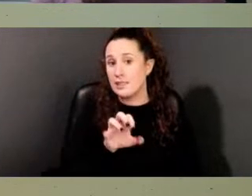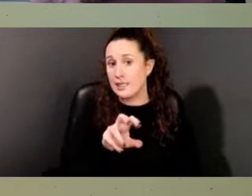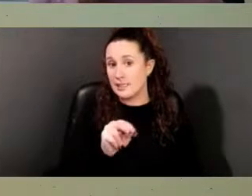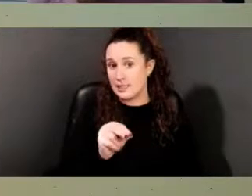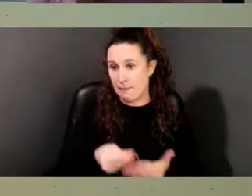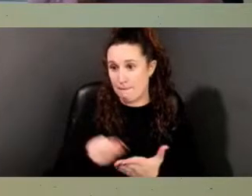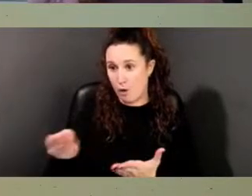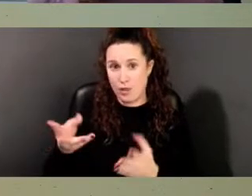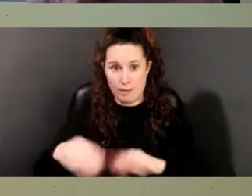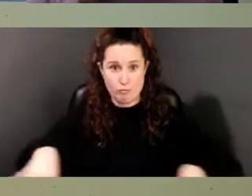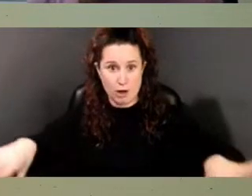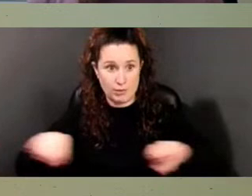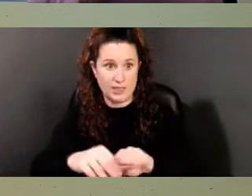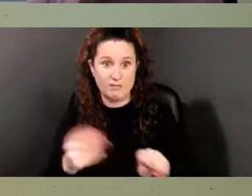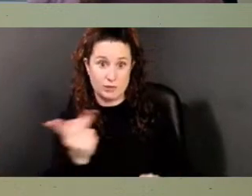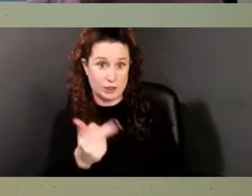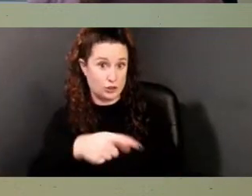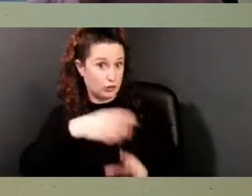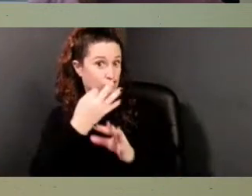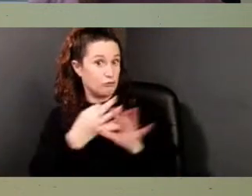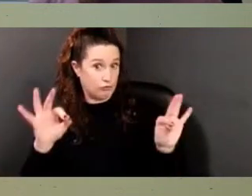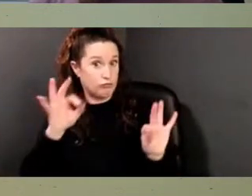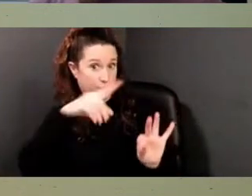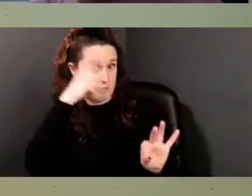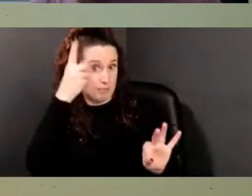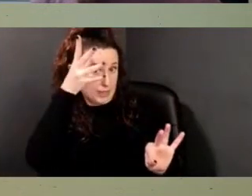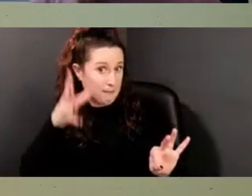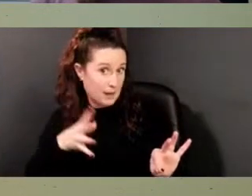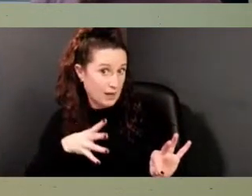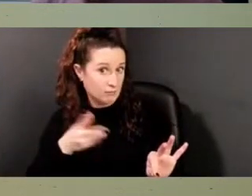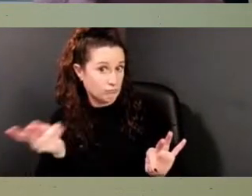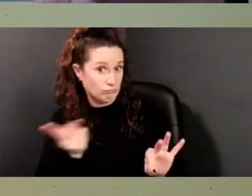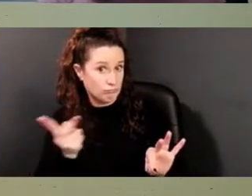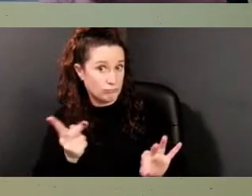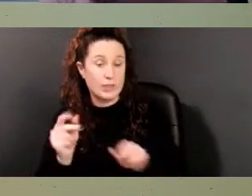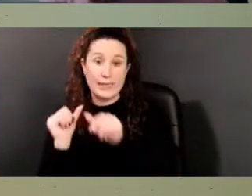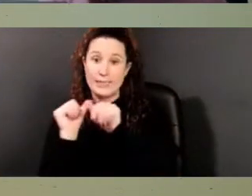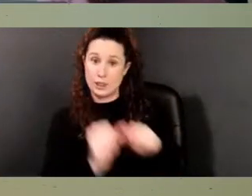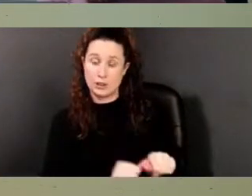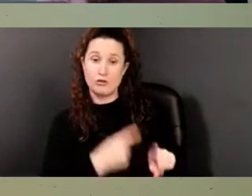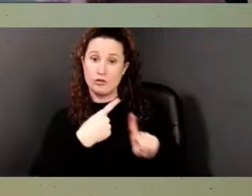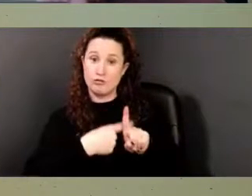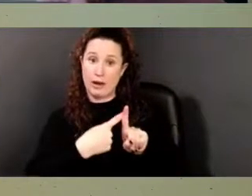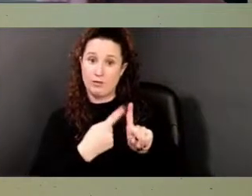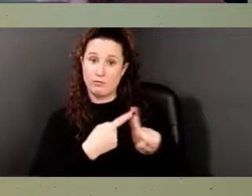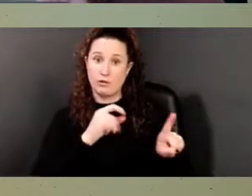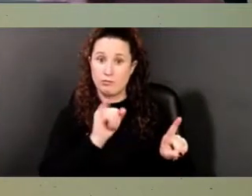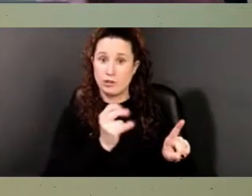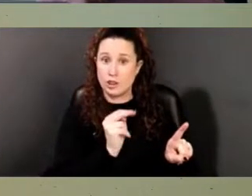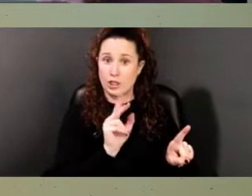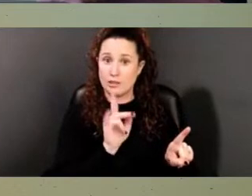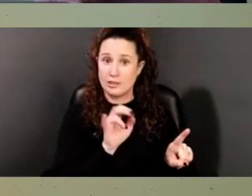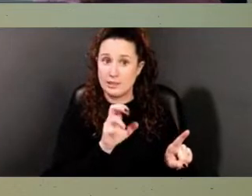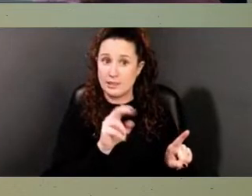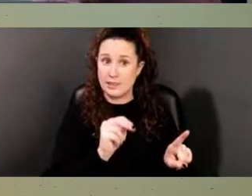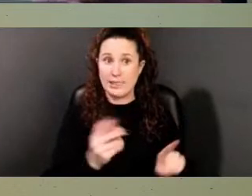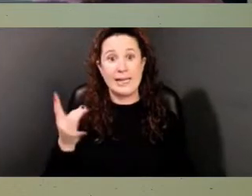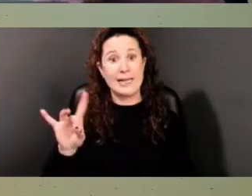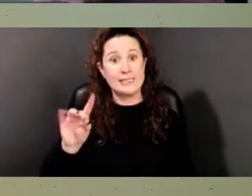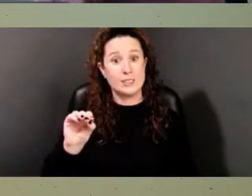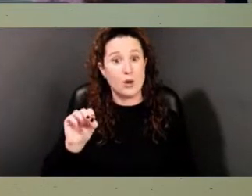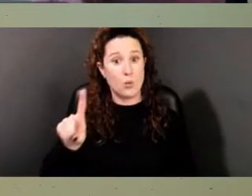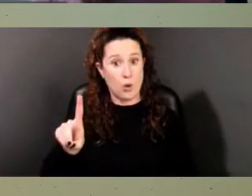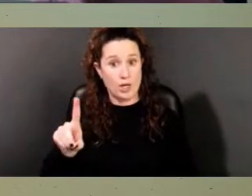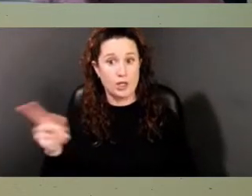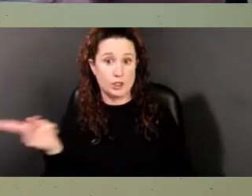these two free black men continued on as John Dickinson's tenants. In 1801, the two brothers had a joint lease with John